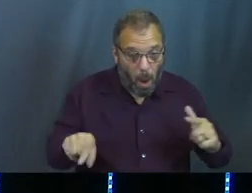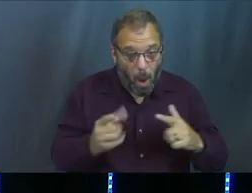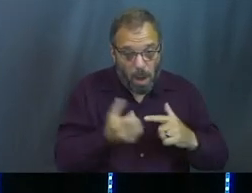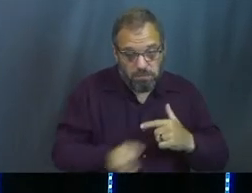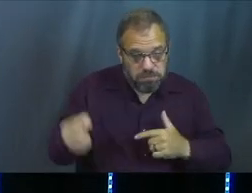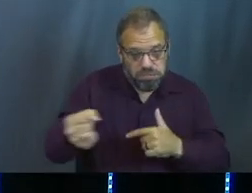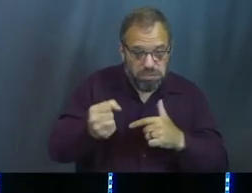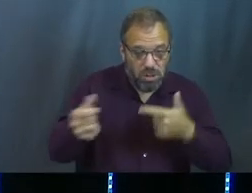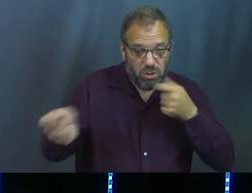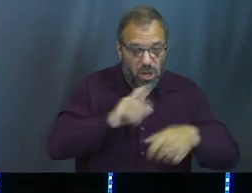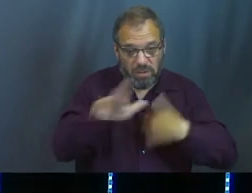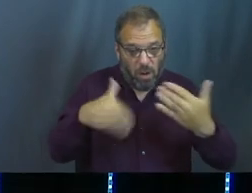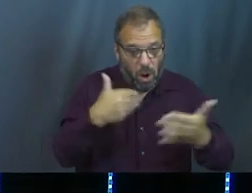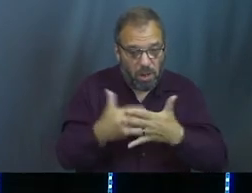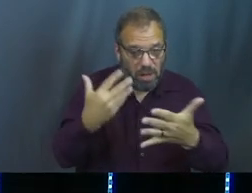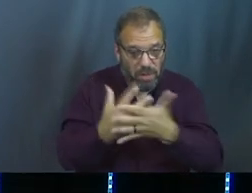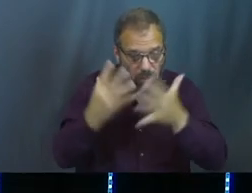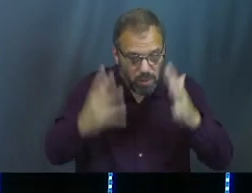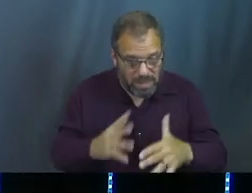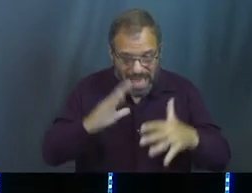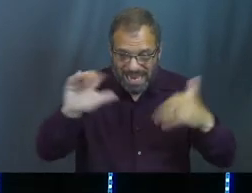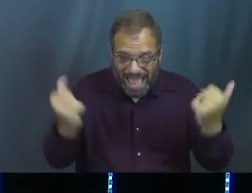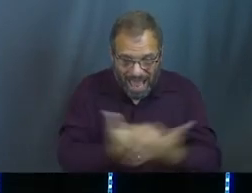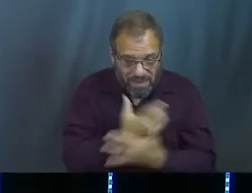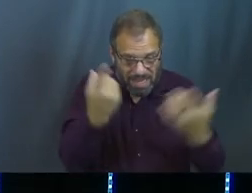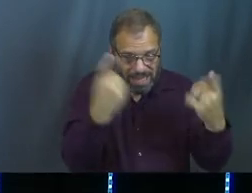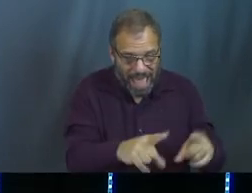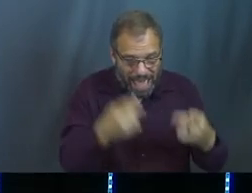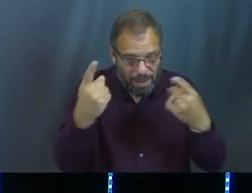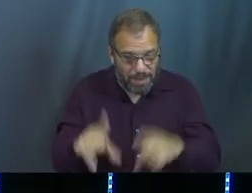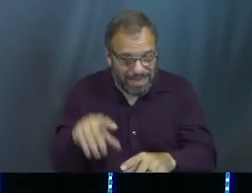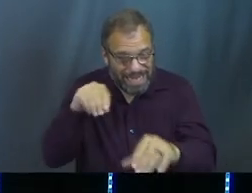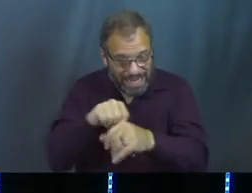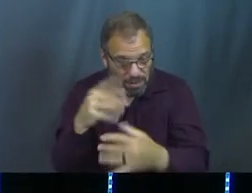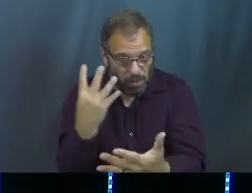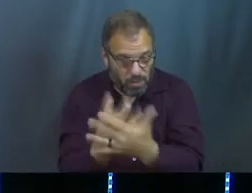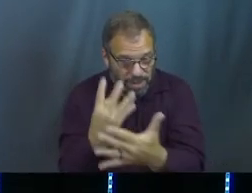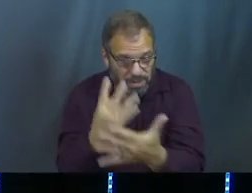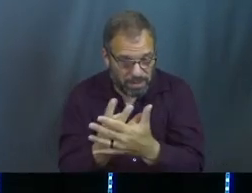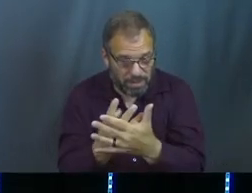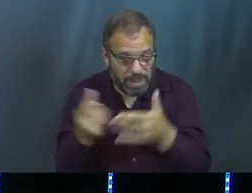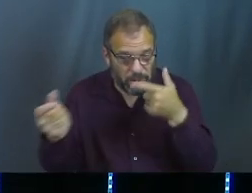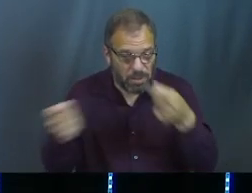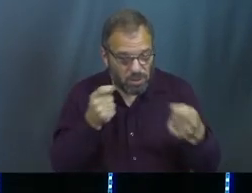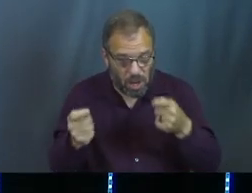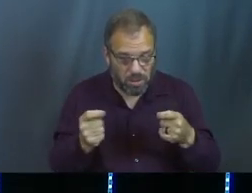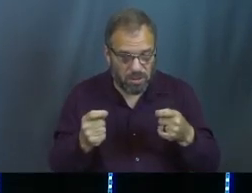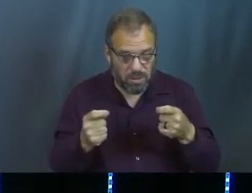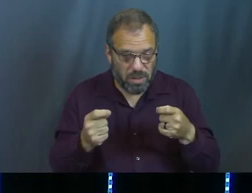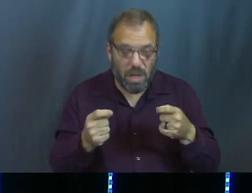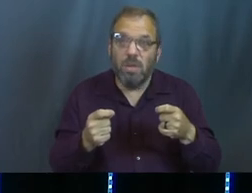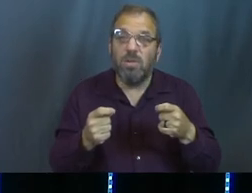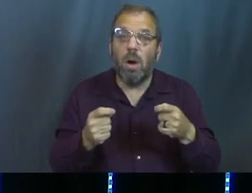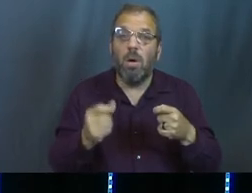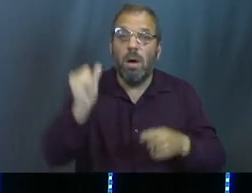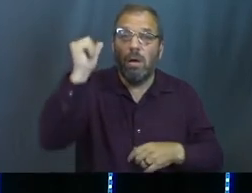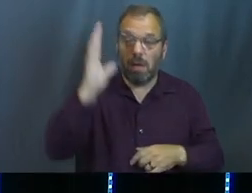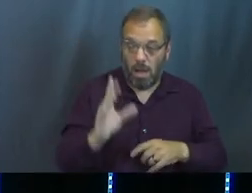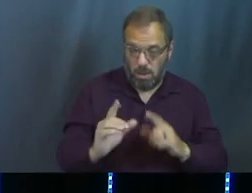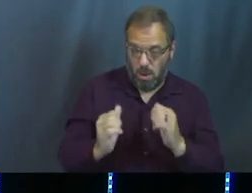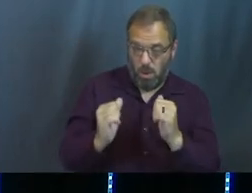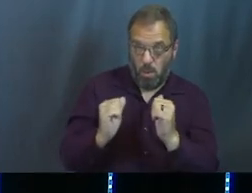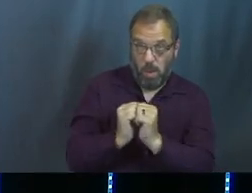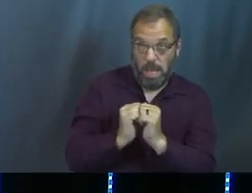Joseph in charge of all the other prisoners and over everything that happened in the prison. So not only was God